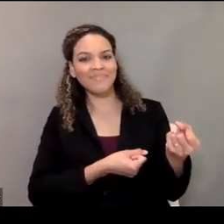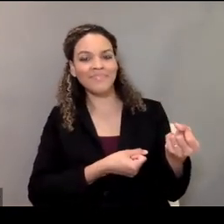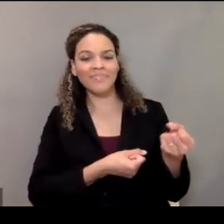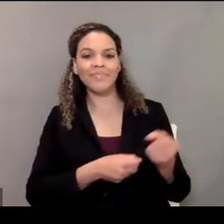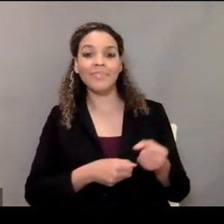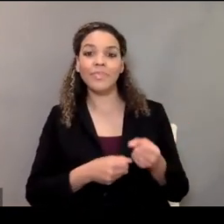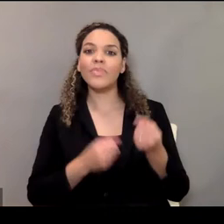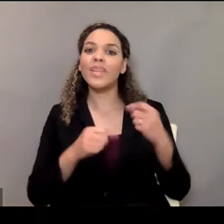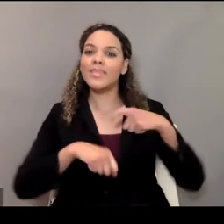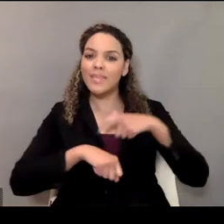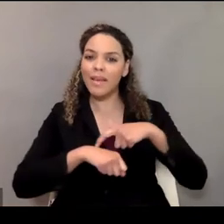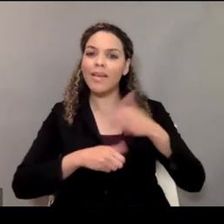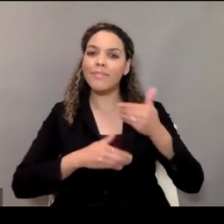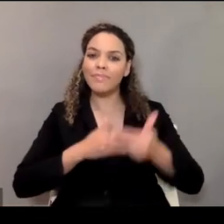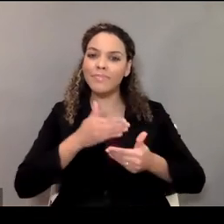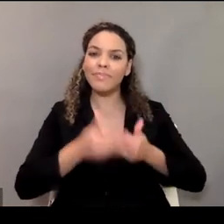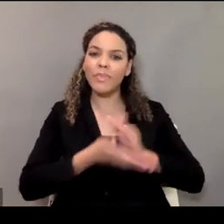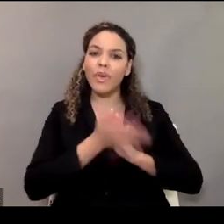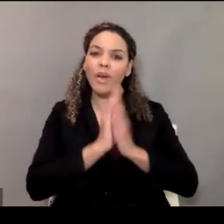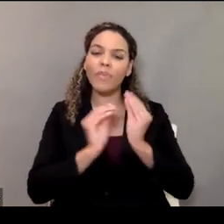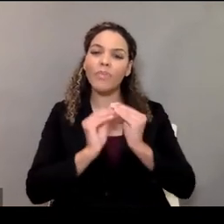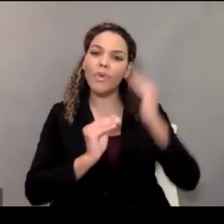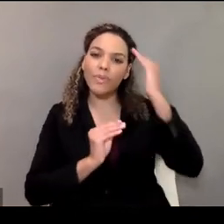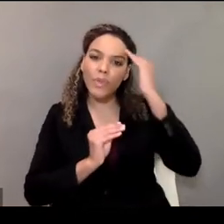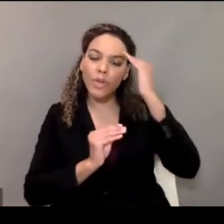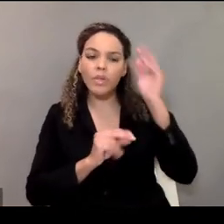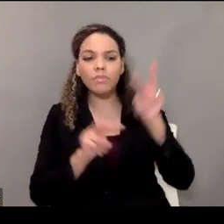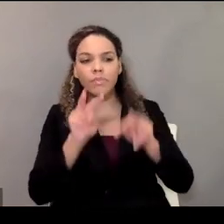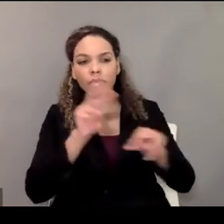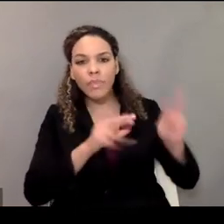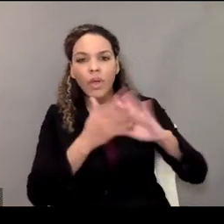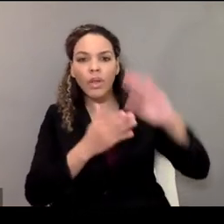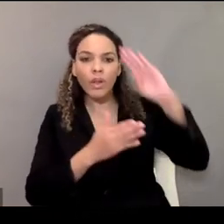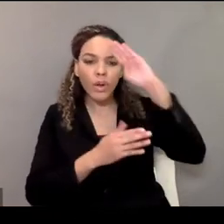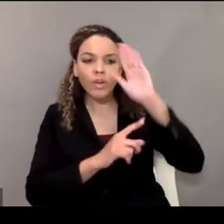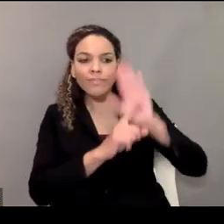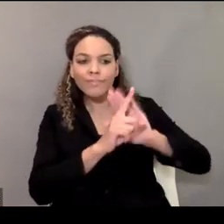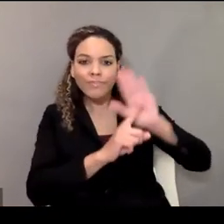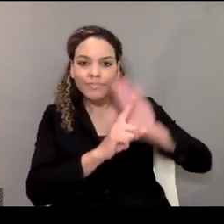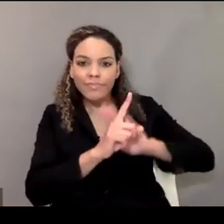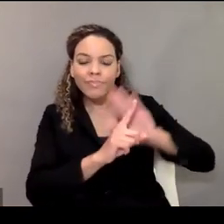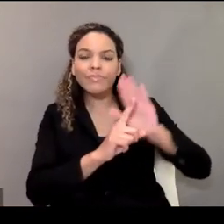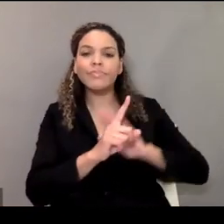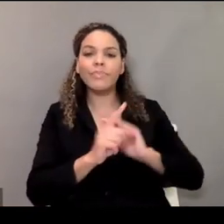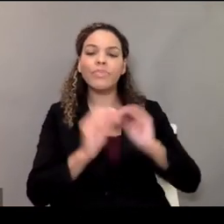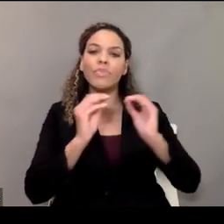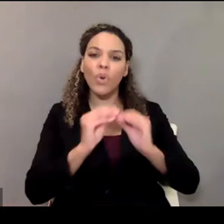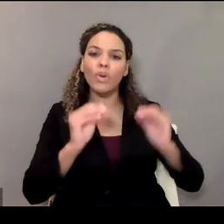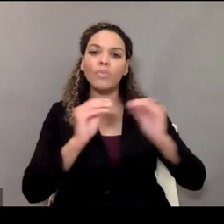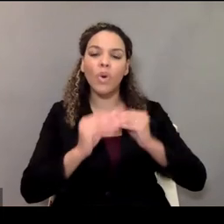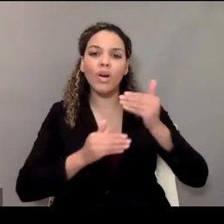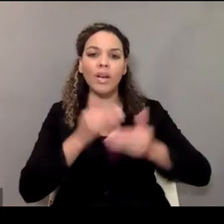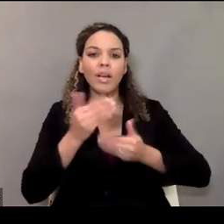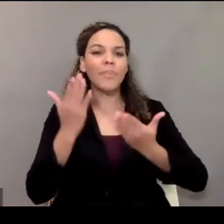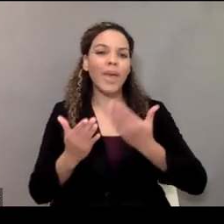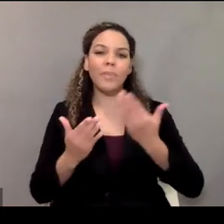as you get to know the person, and you more and more, if it isn't